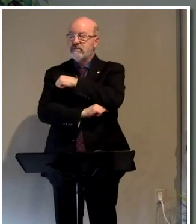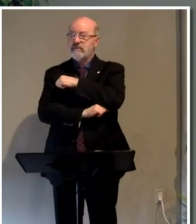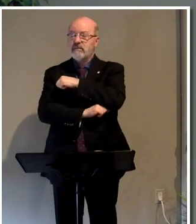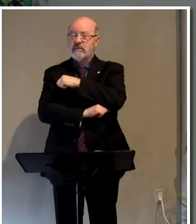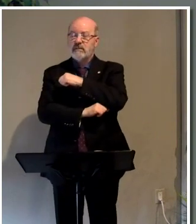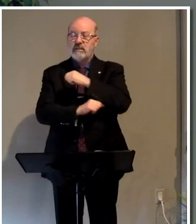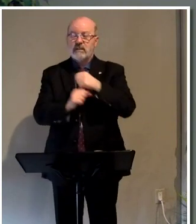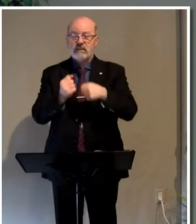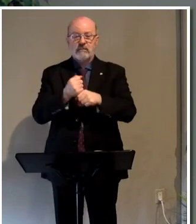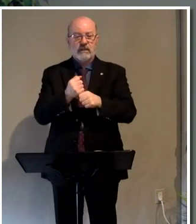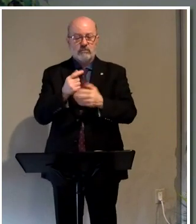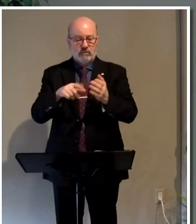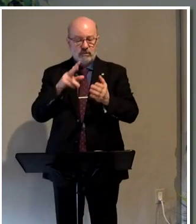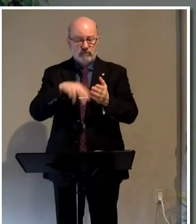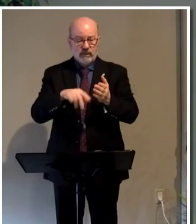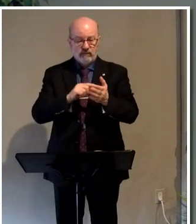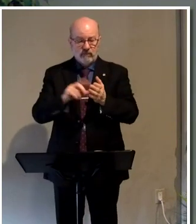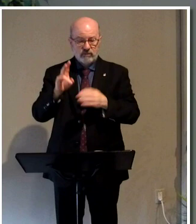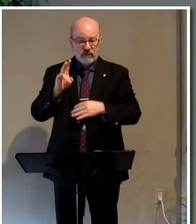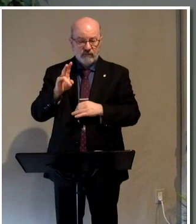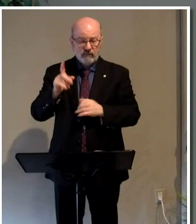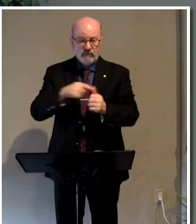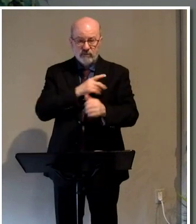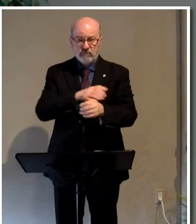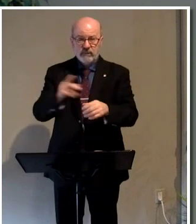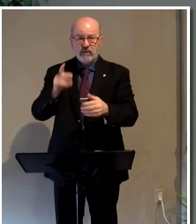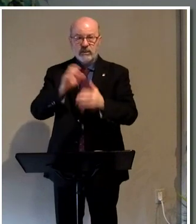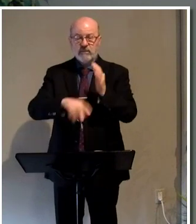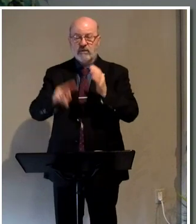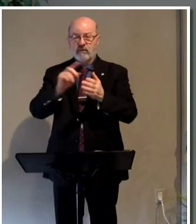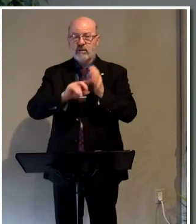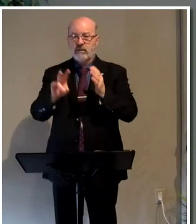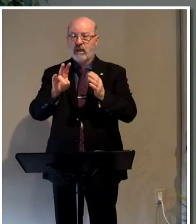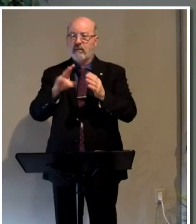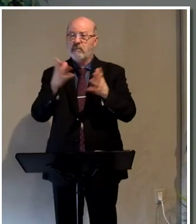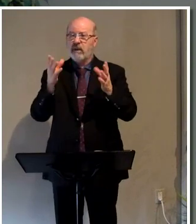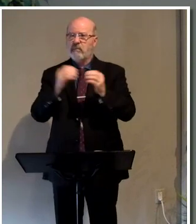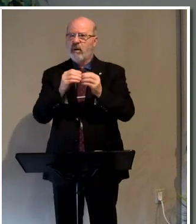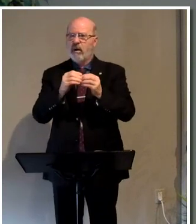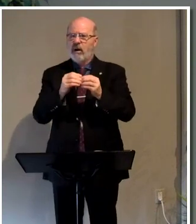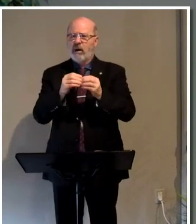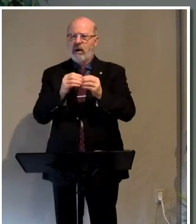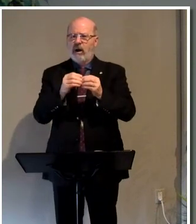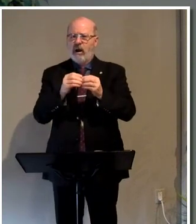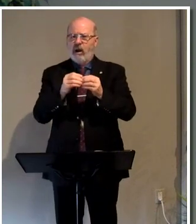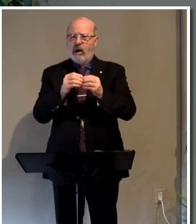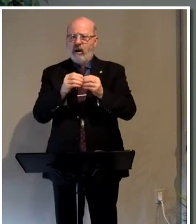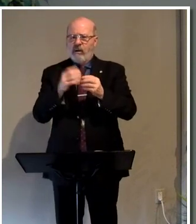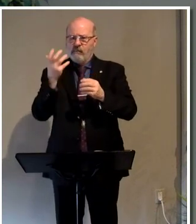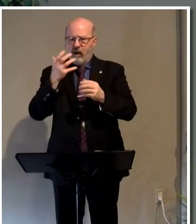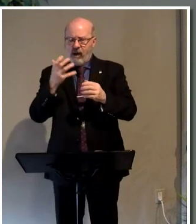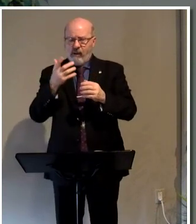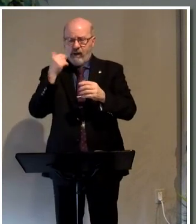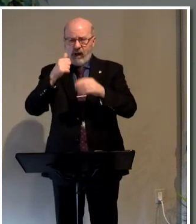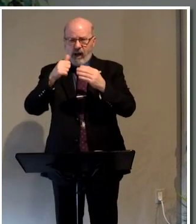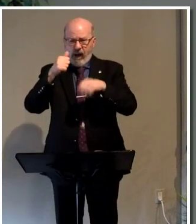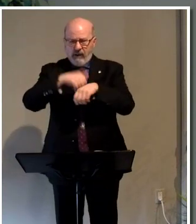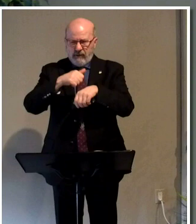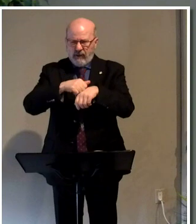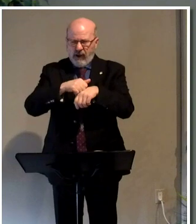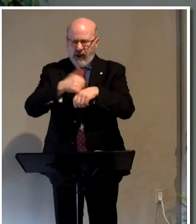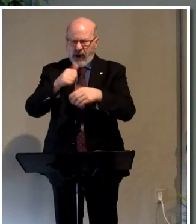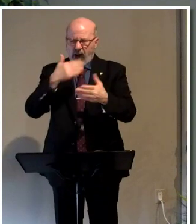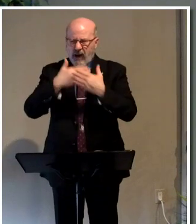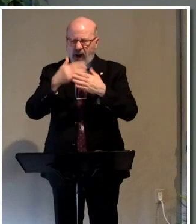make what we read in verse 7 of 1 Peter 2 a bit more scandalous. Because the stone, which any